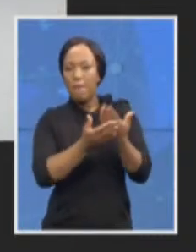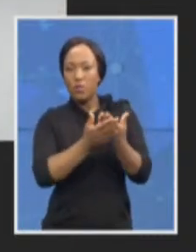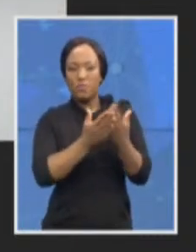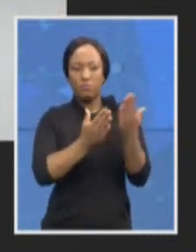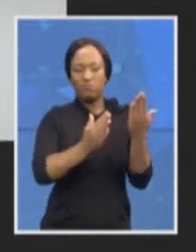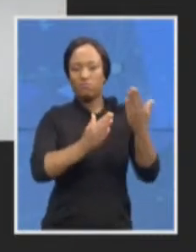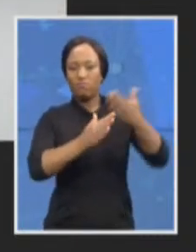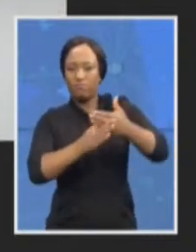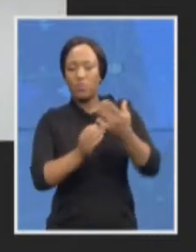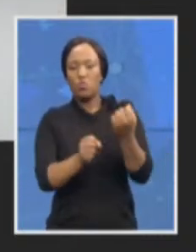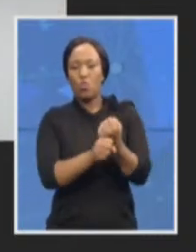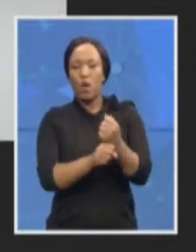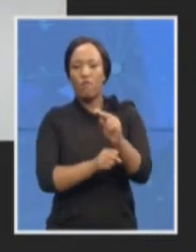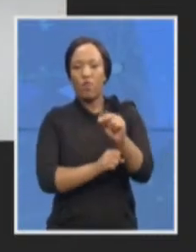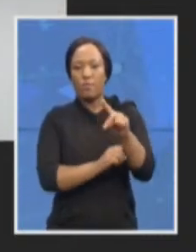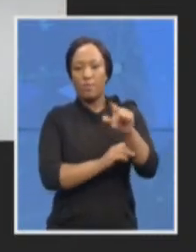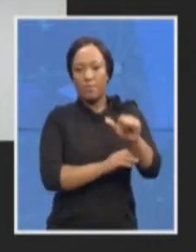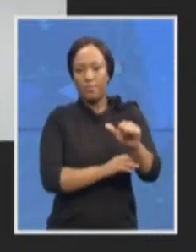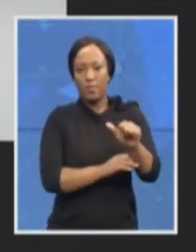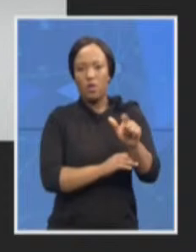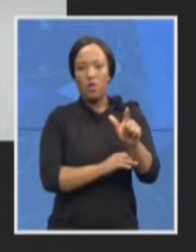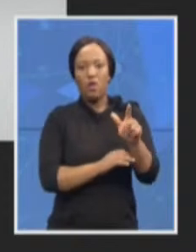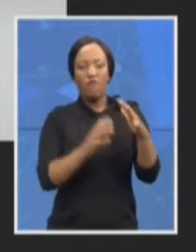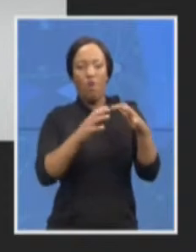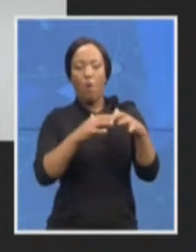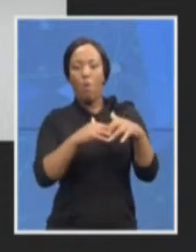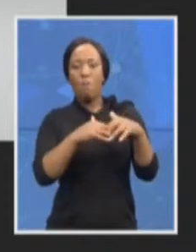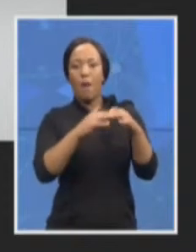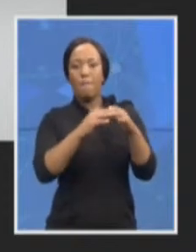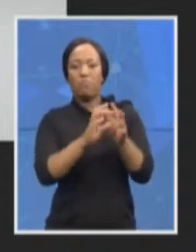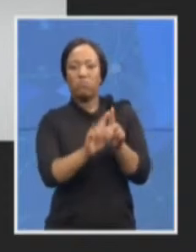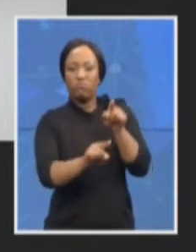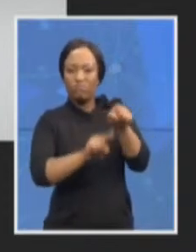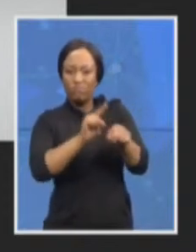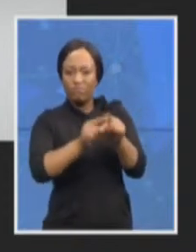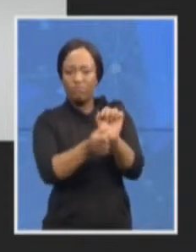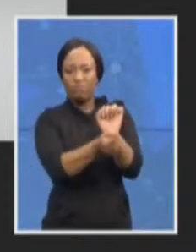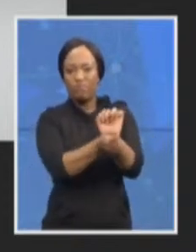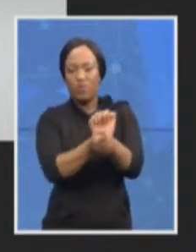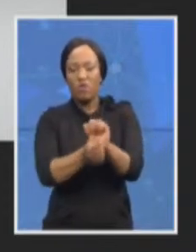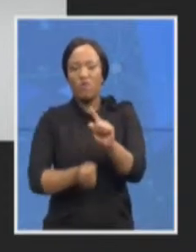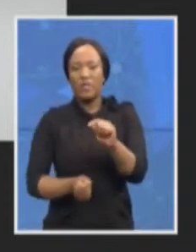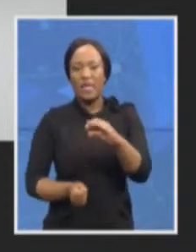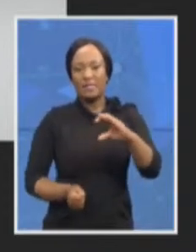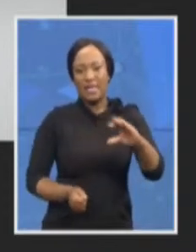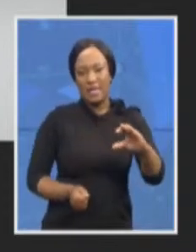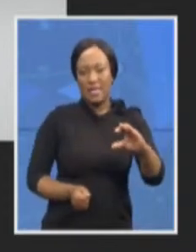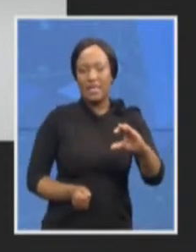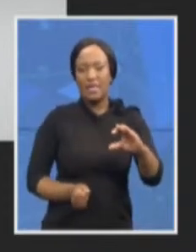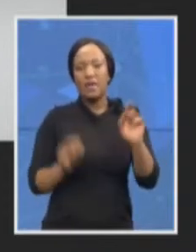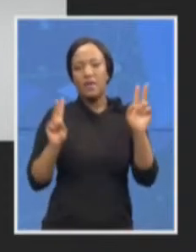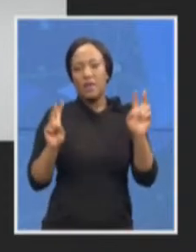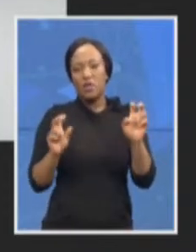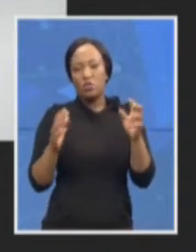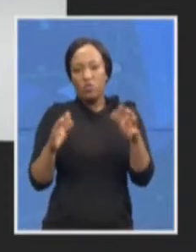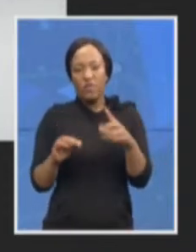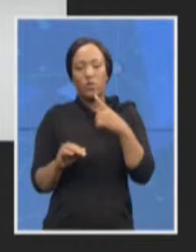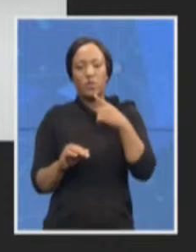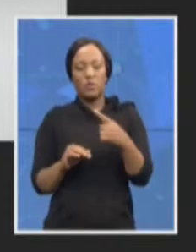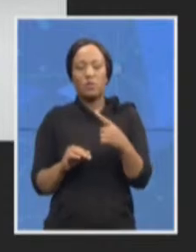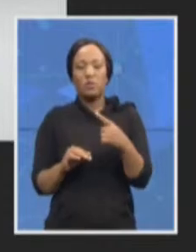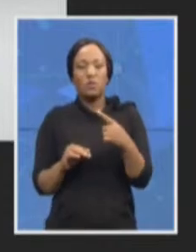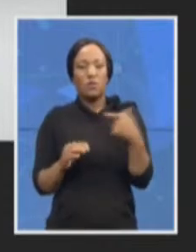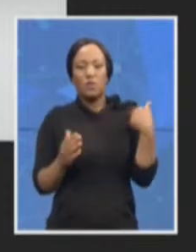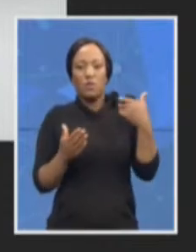prosecutions with regard to TRC matters as you correctly said COLE has deposed to an affidavit